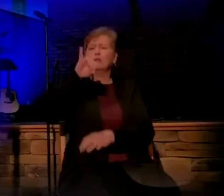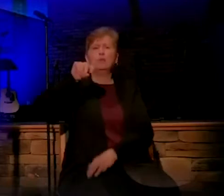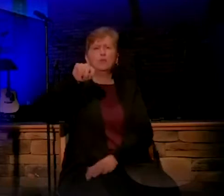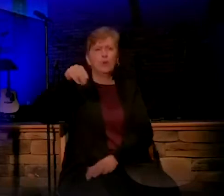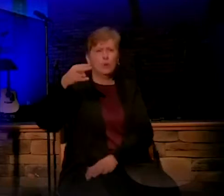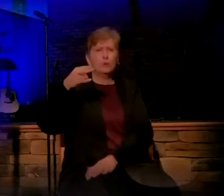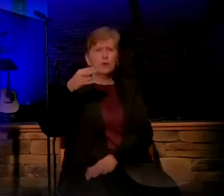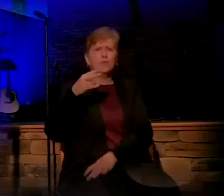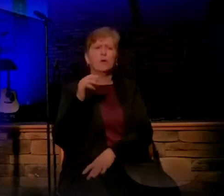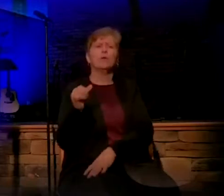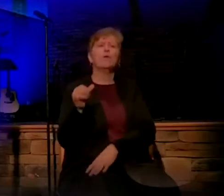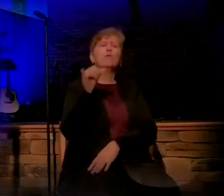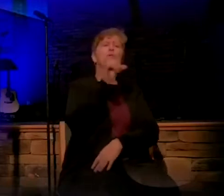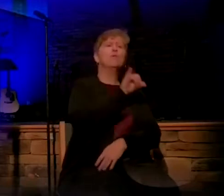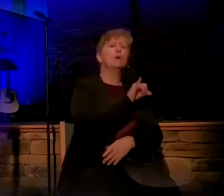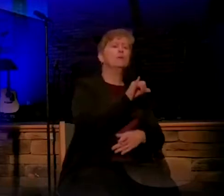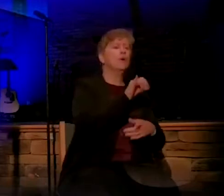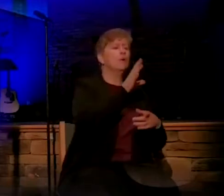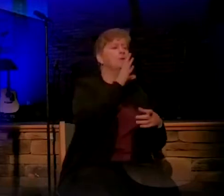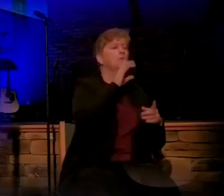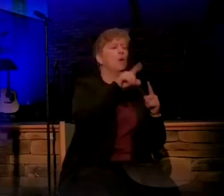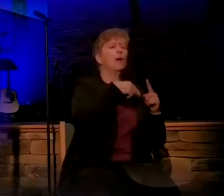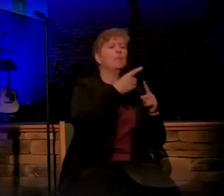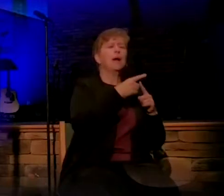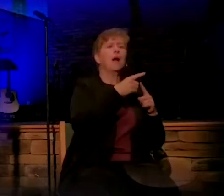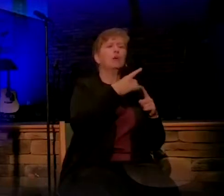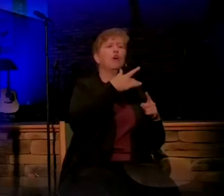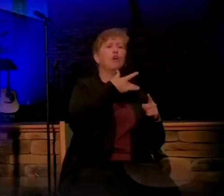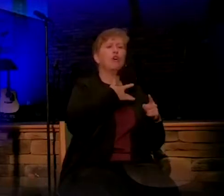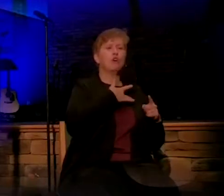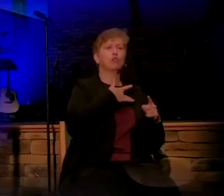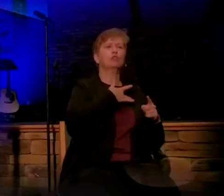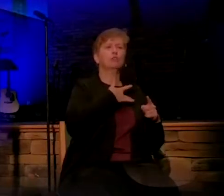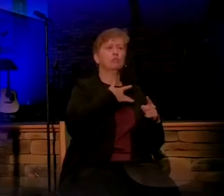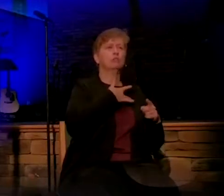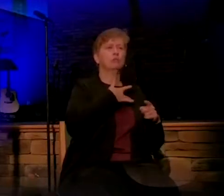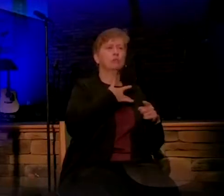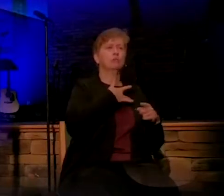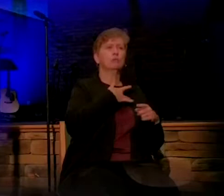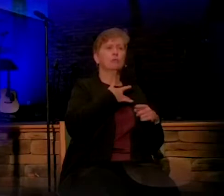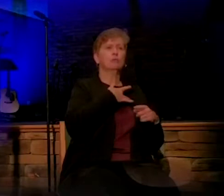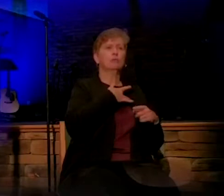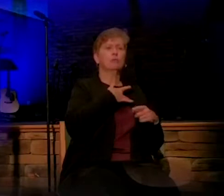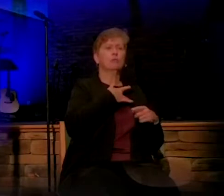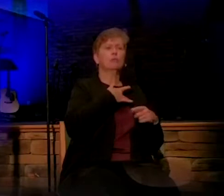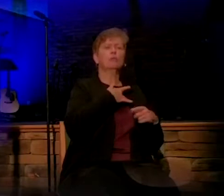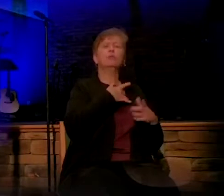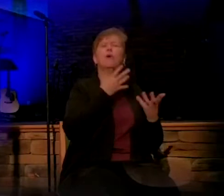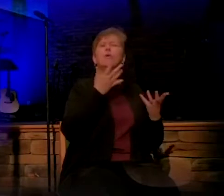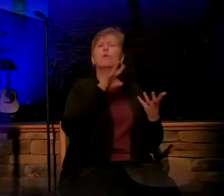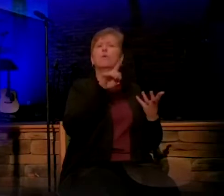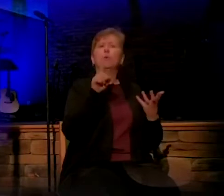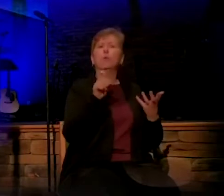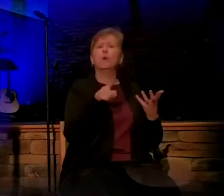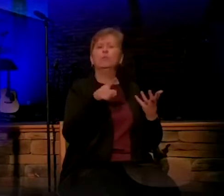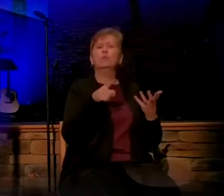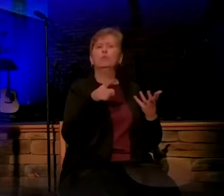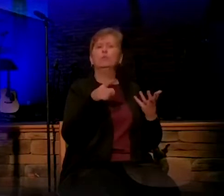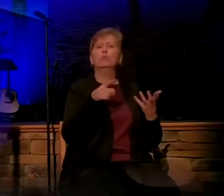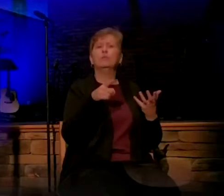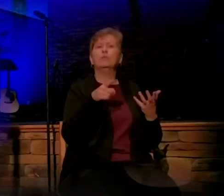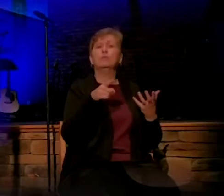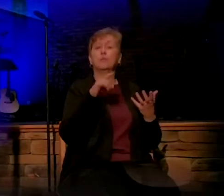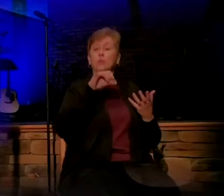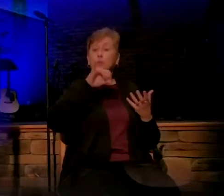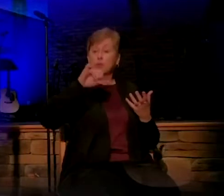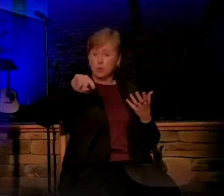but it spoke about his heart as well. So the question is, when he